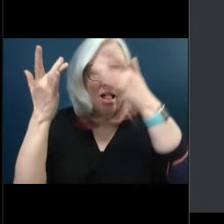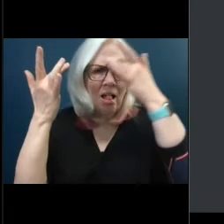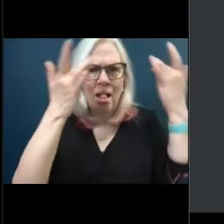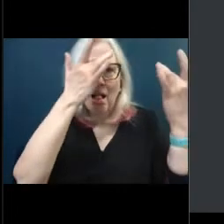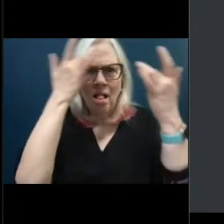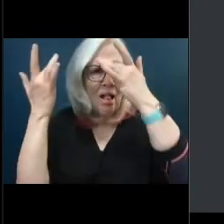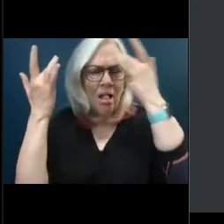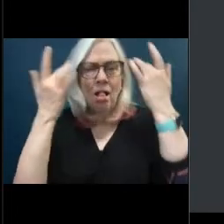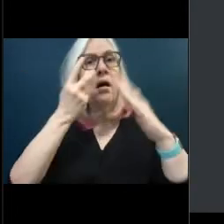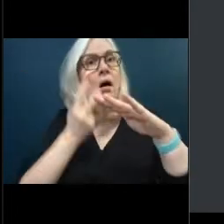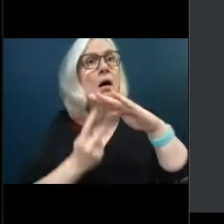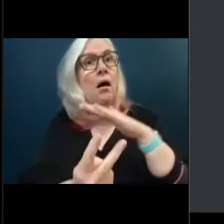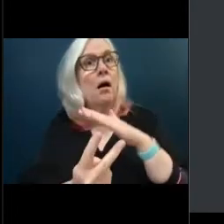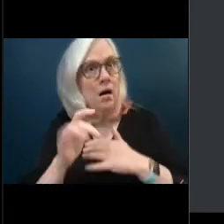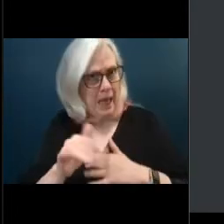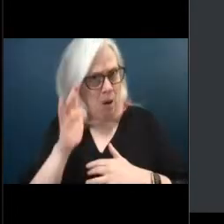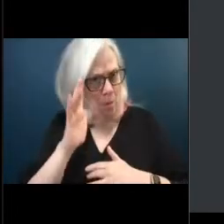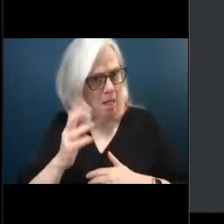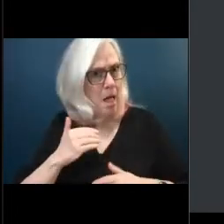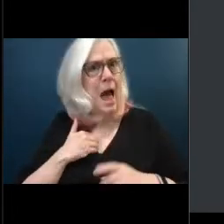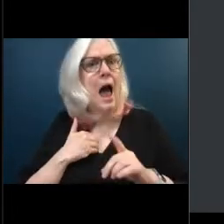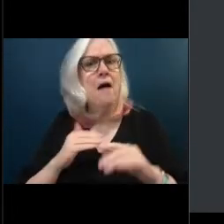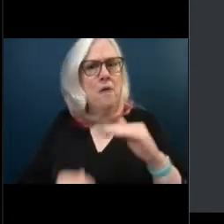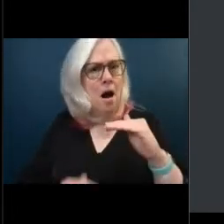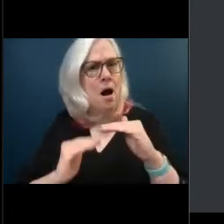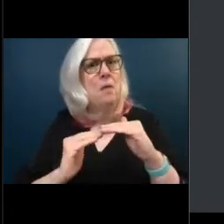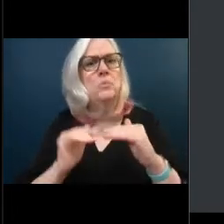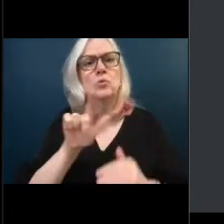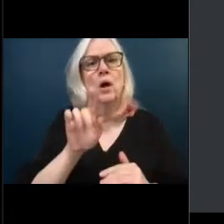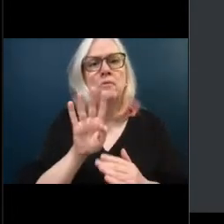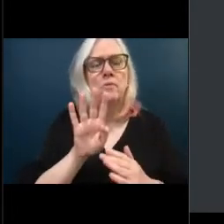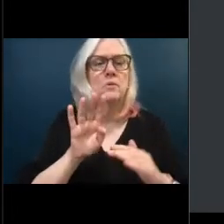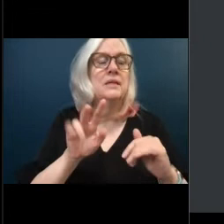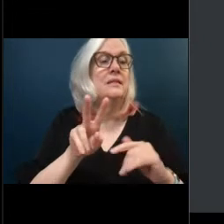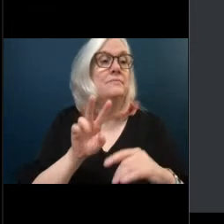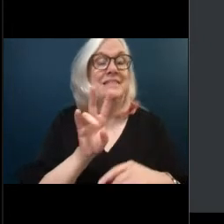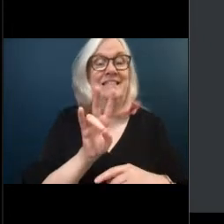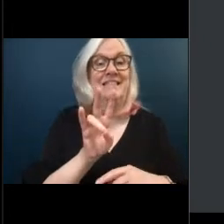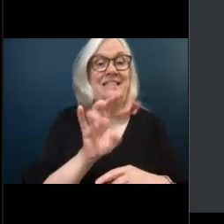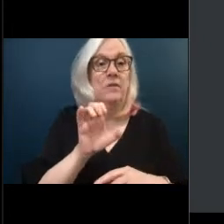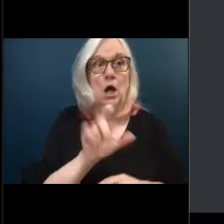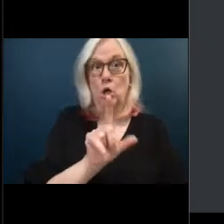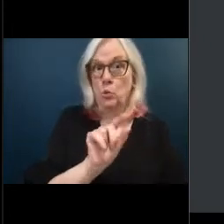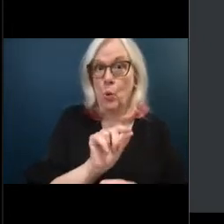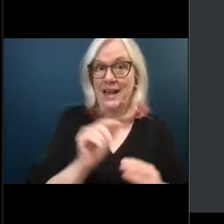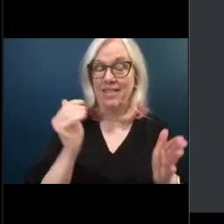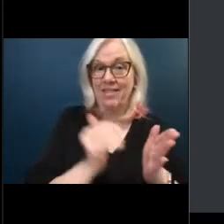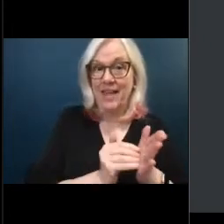from 580,000 in 2020 to more than 720,000 in 2025.